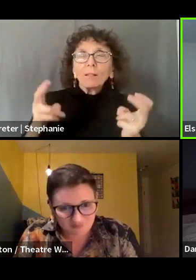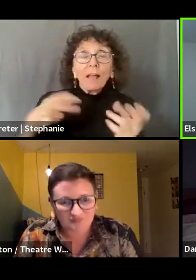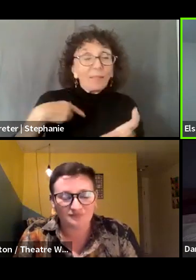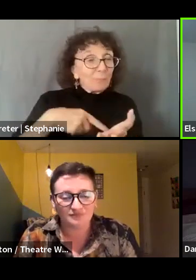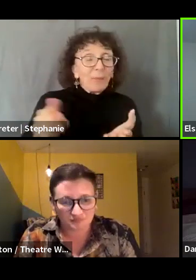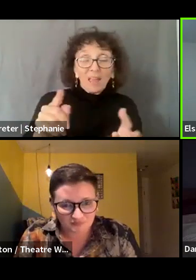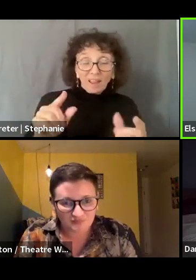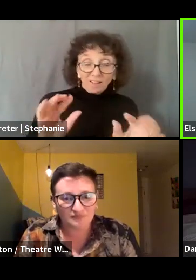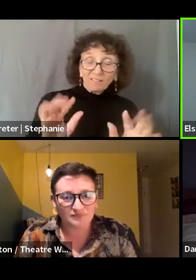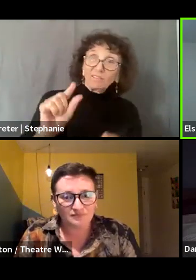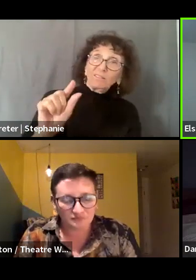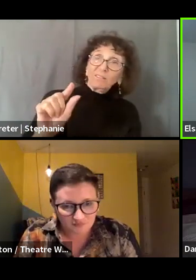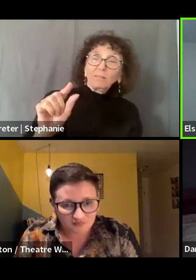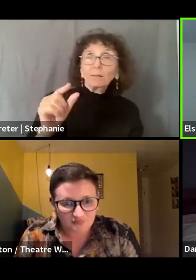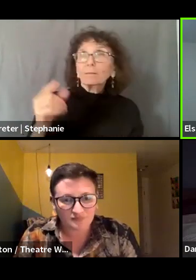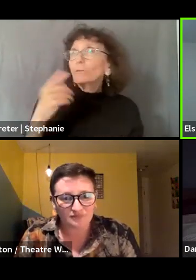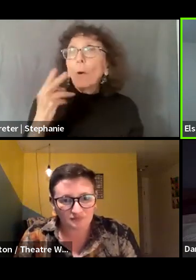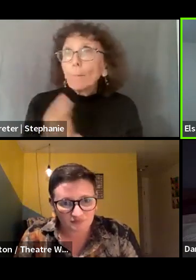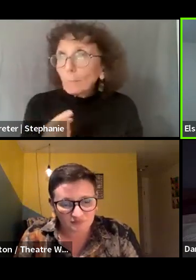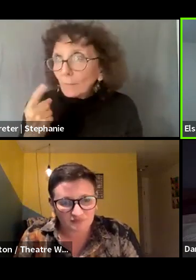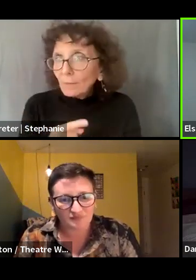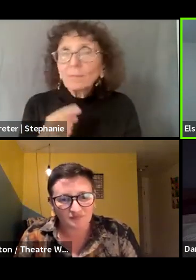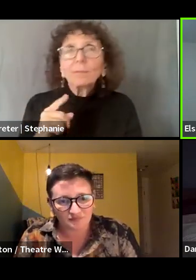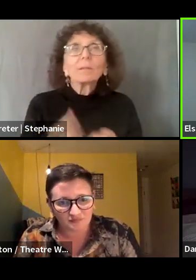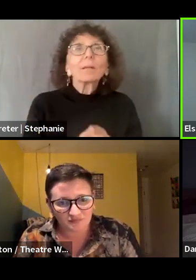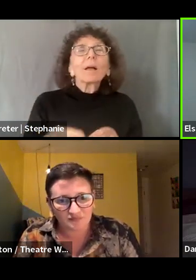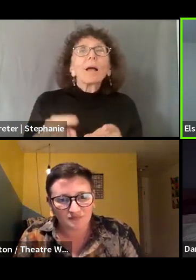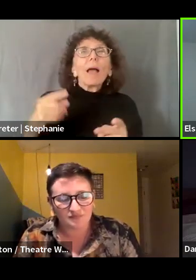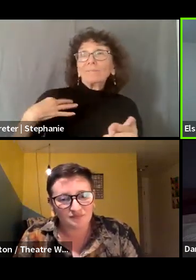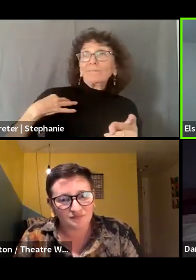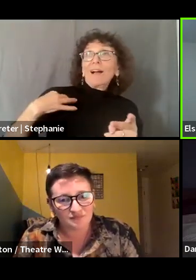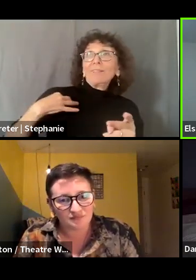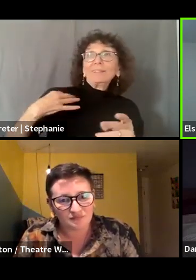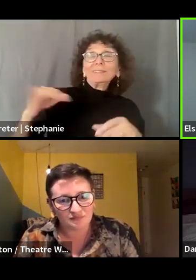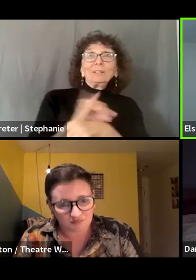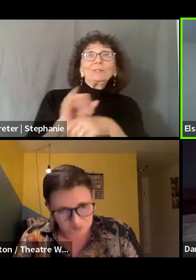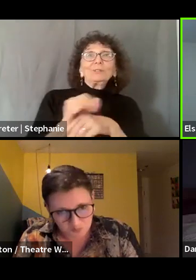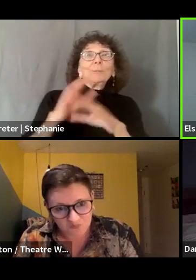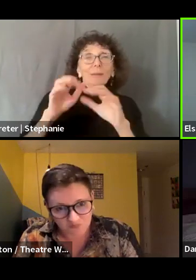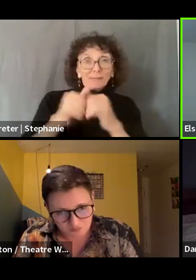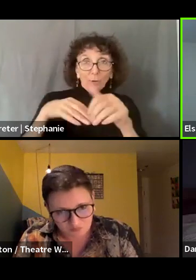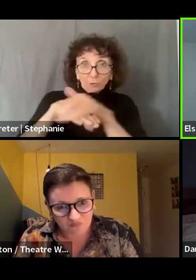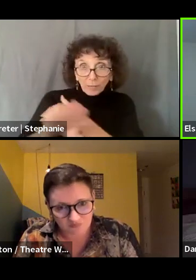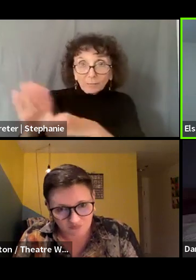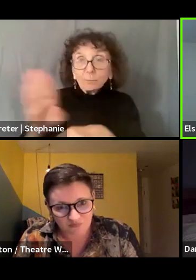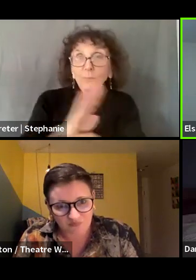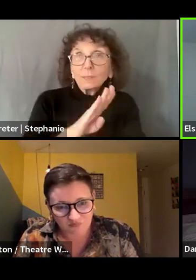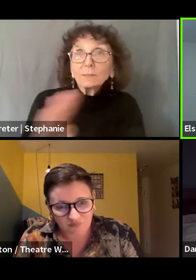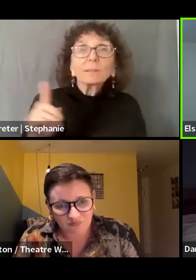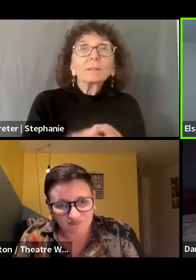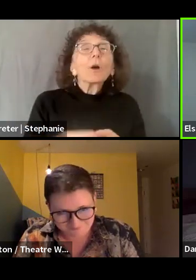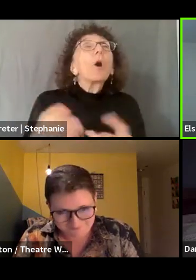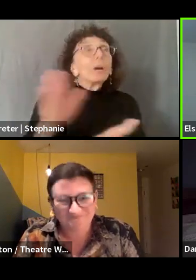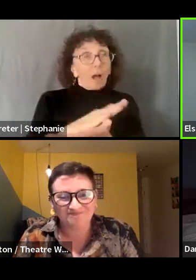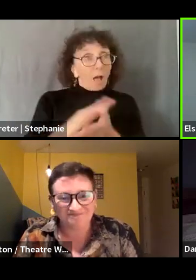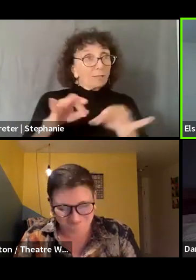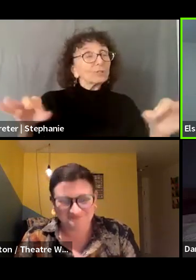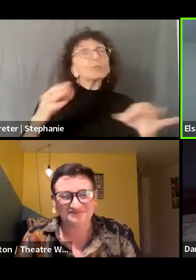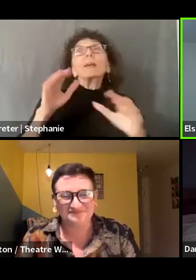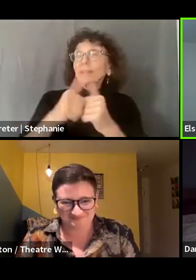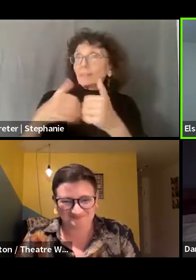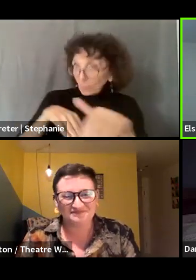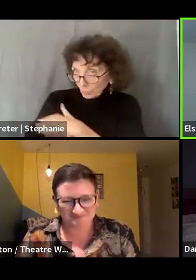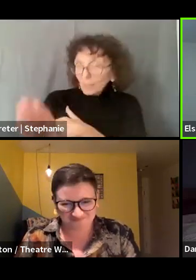normalized, unpaid internships being the entry to the industry, having to have a college degree being the entry.